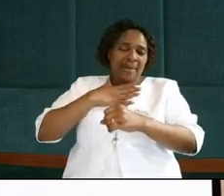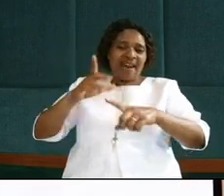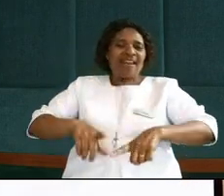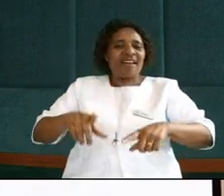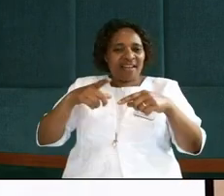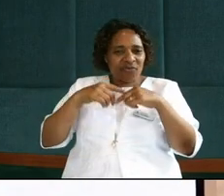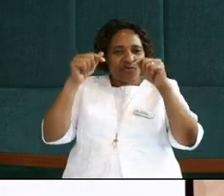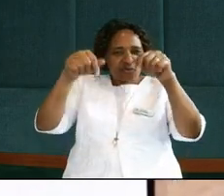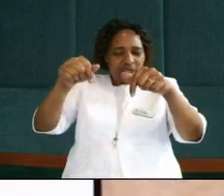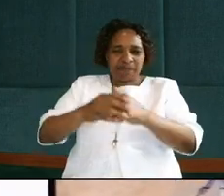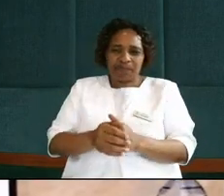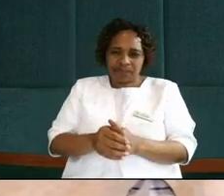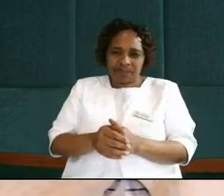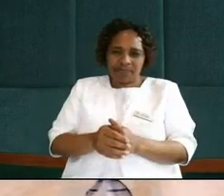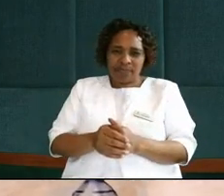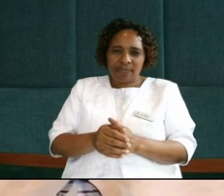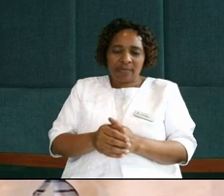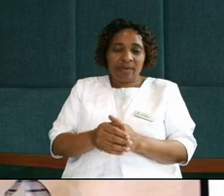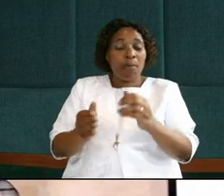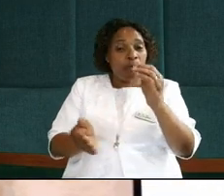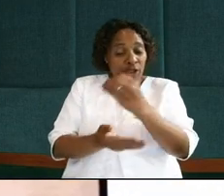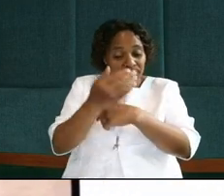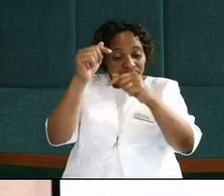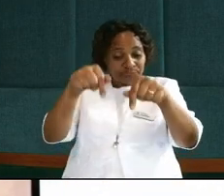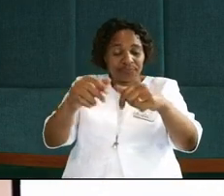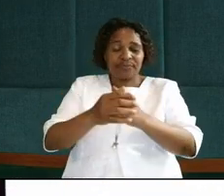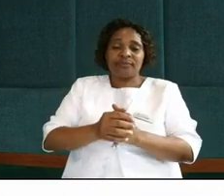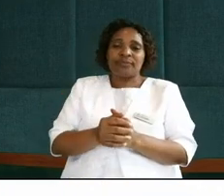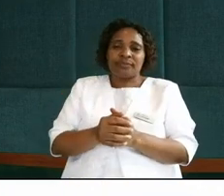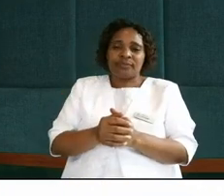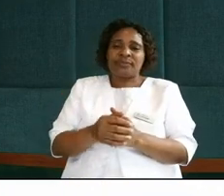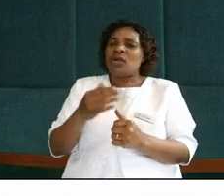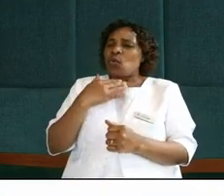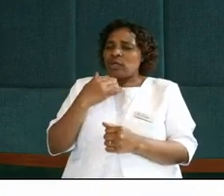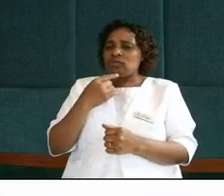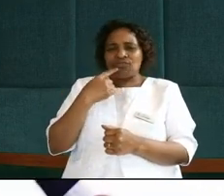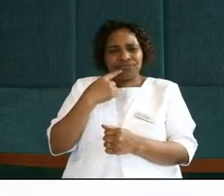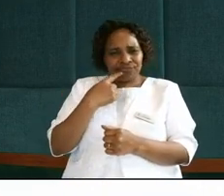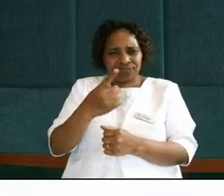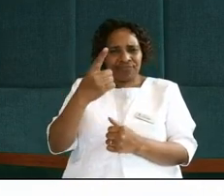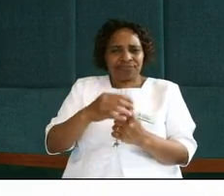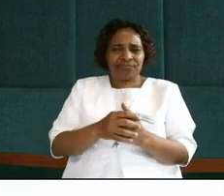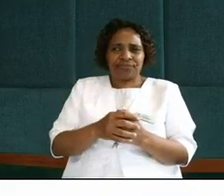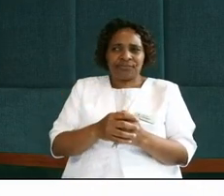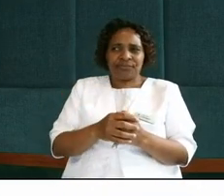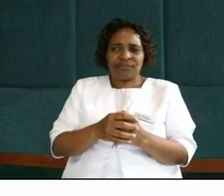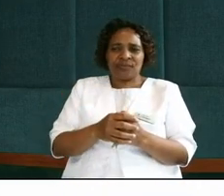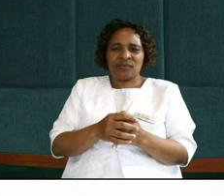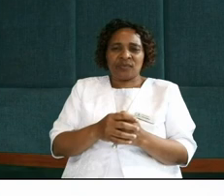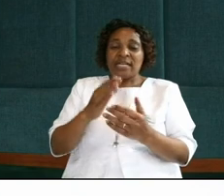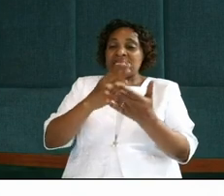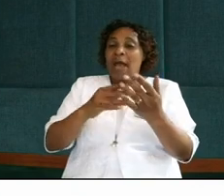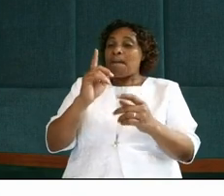life, and this morning, this morning, I want to pray with somebody